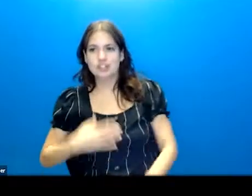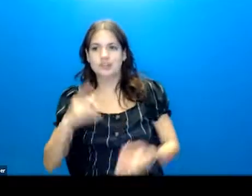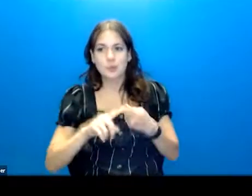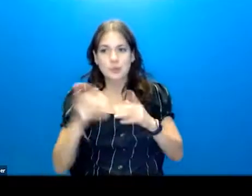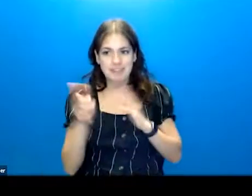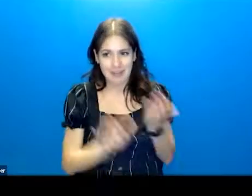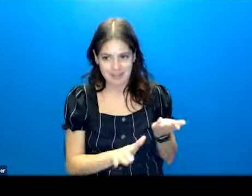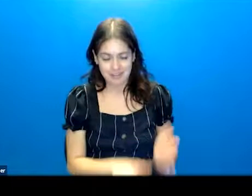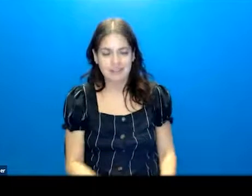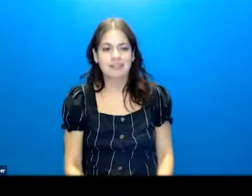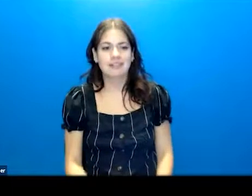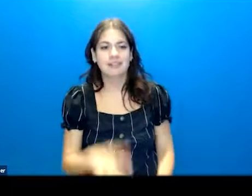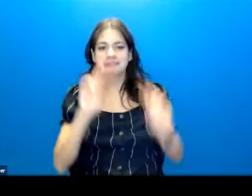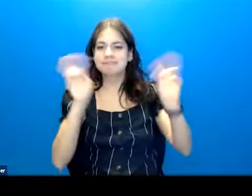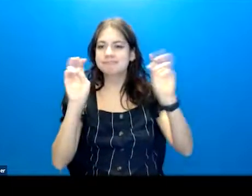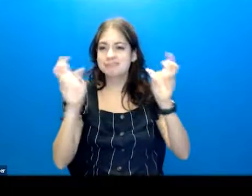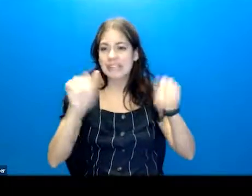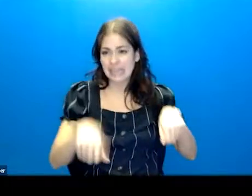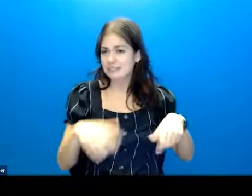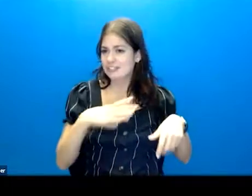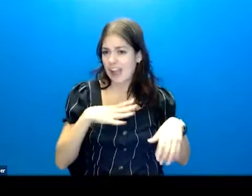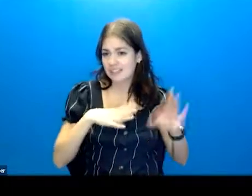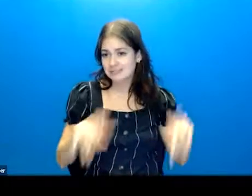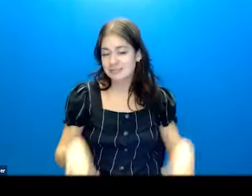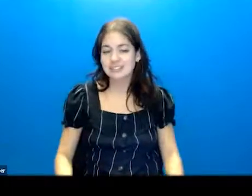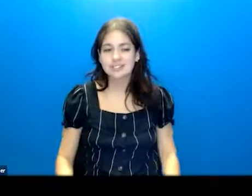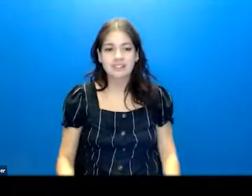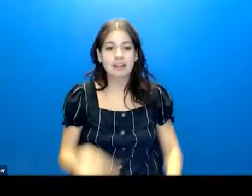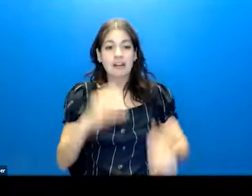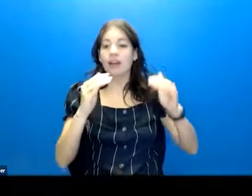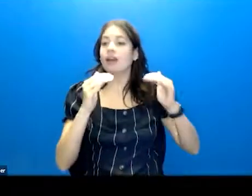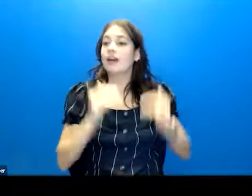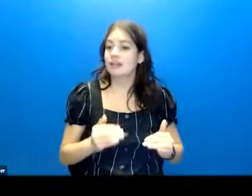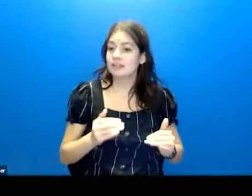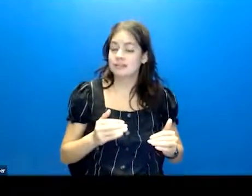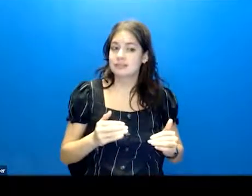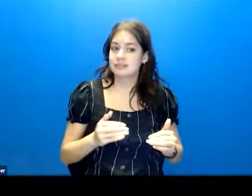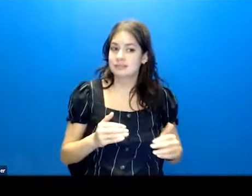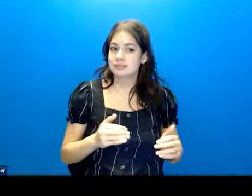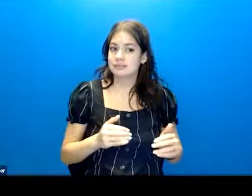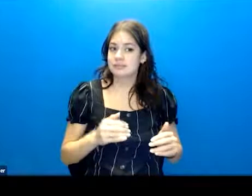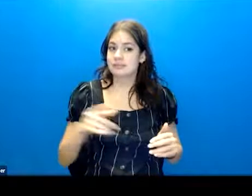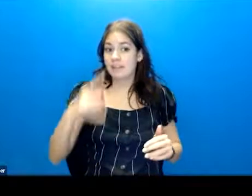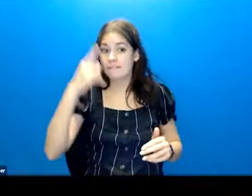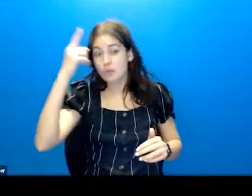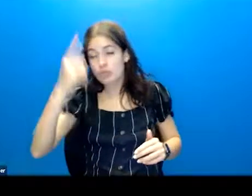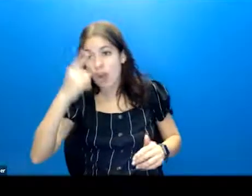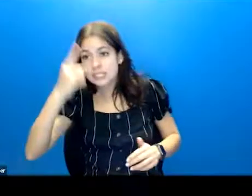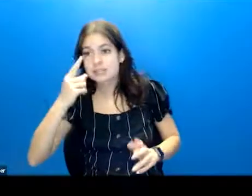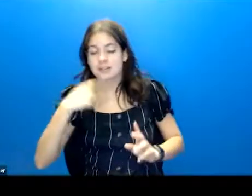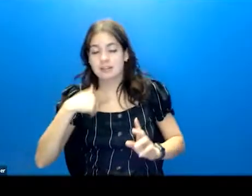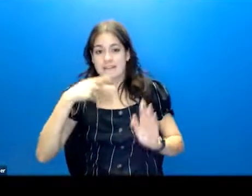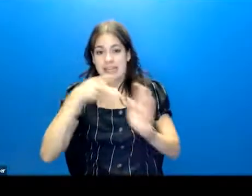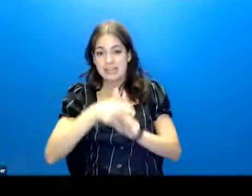die. We can put it in quotes if you'd like. That's fine. Then you go to the next one, which is, have you actually had thoughts?